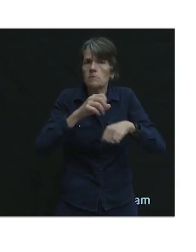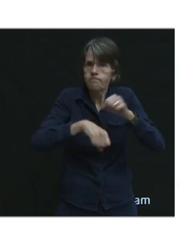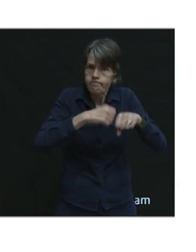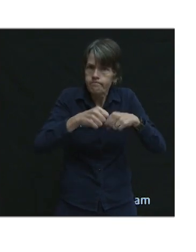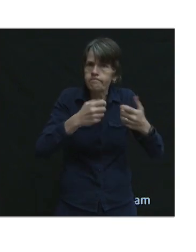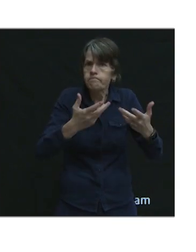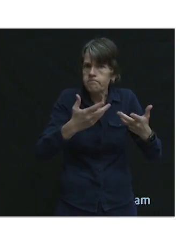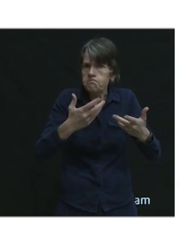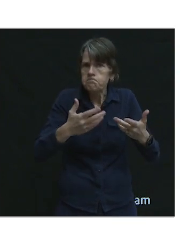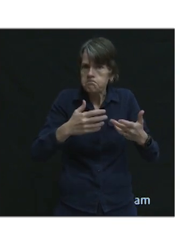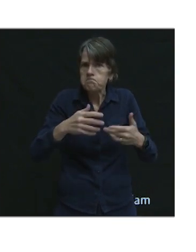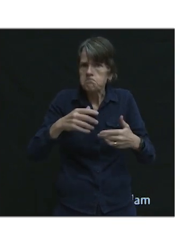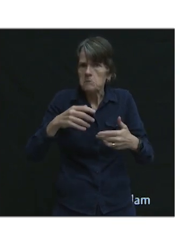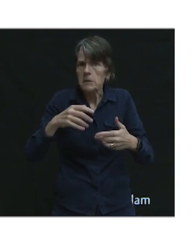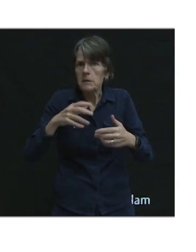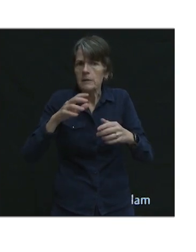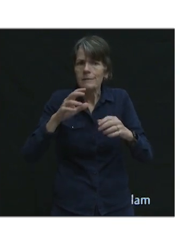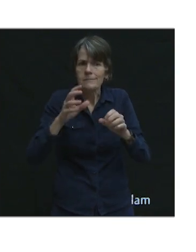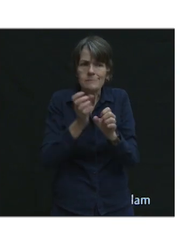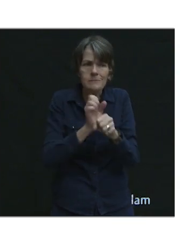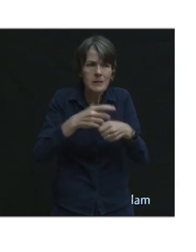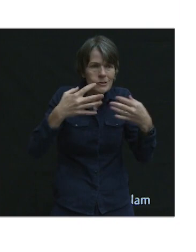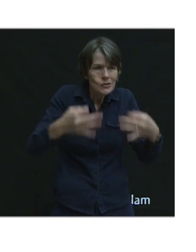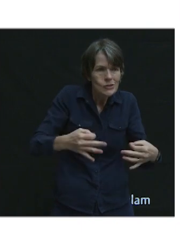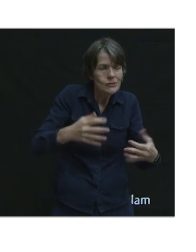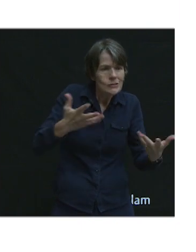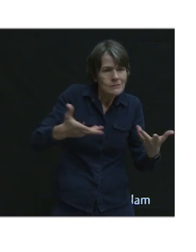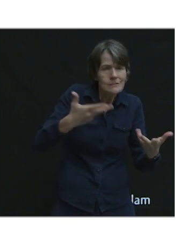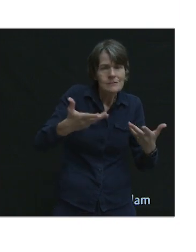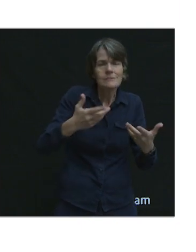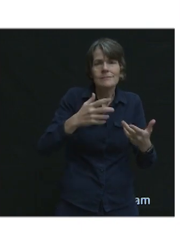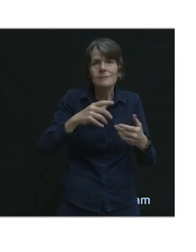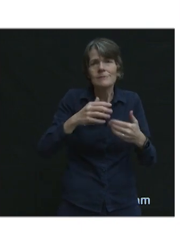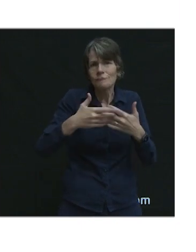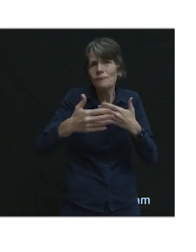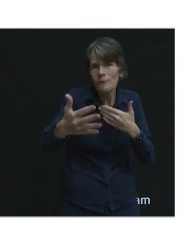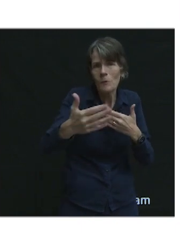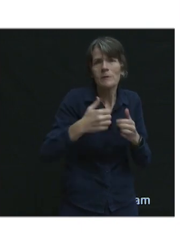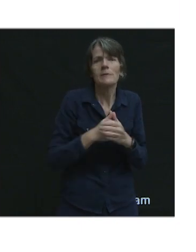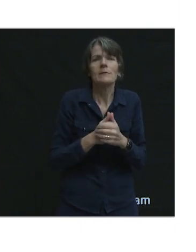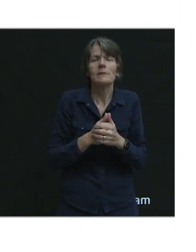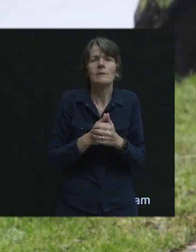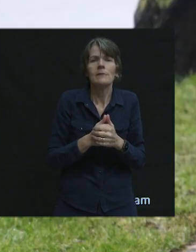and why they're making the decisions that they do, especially when it comes up against challenges going forward.